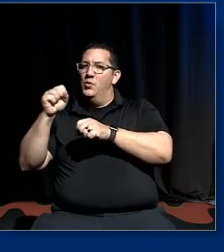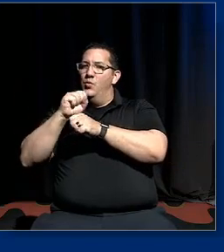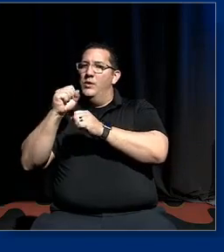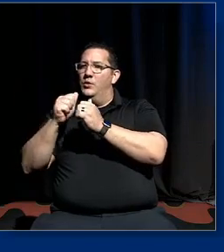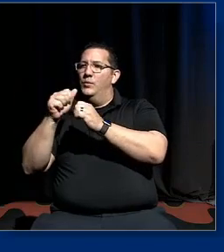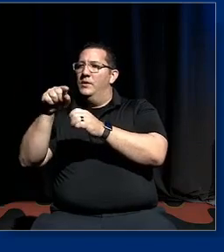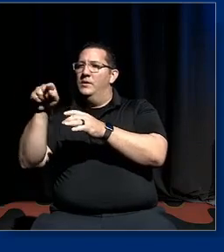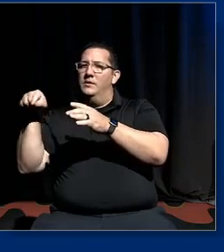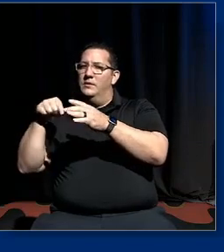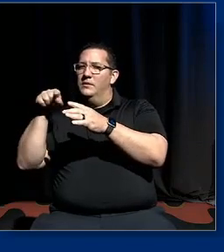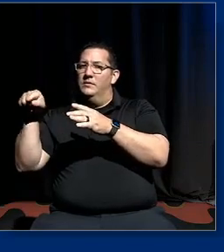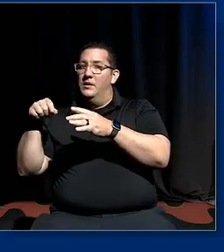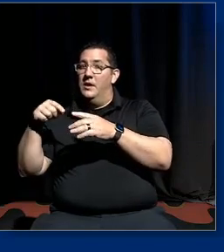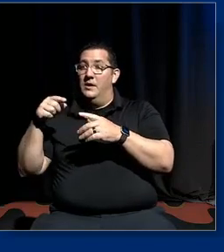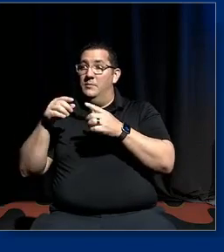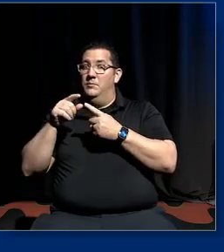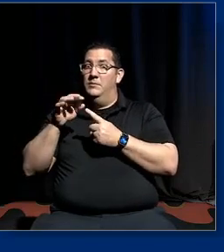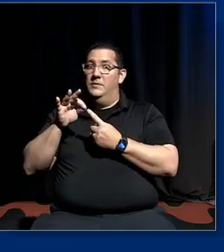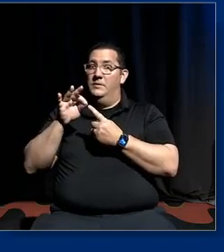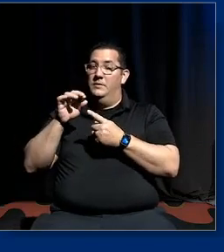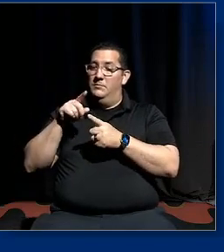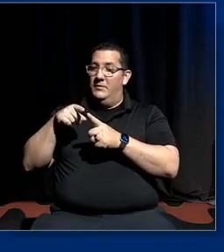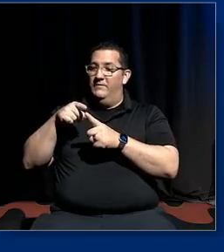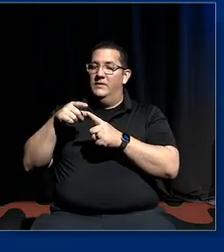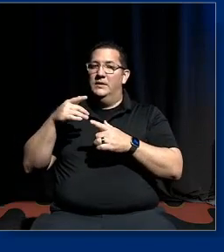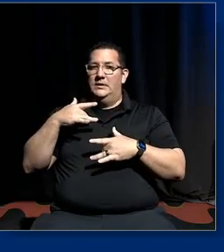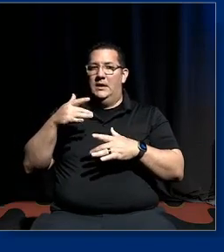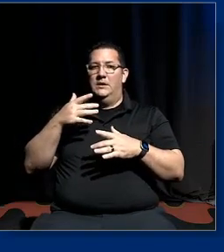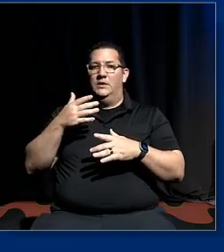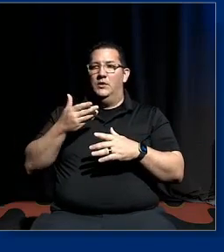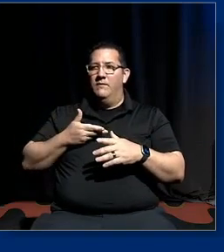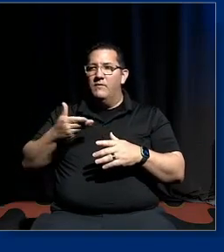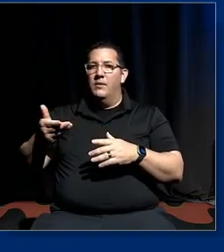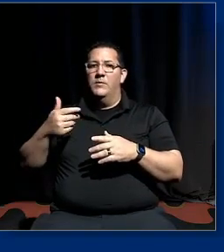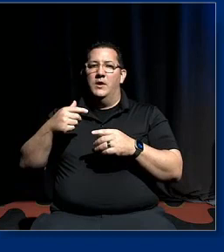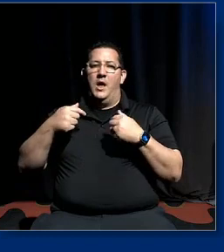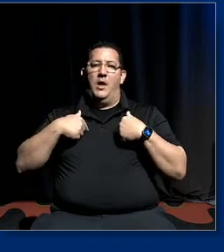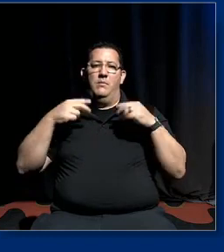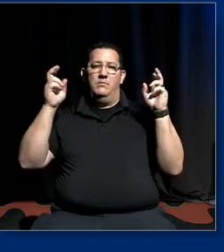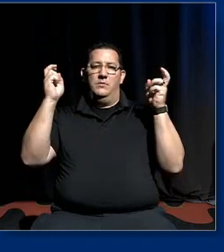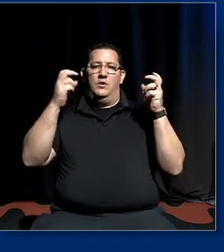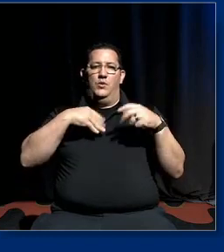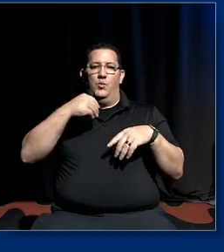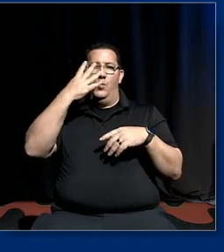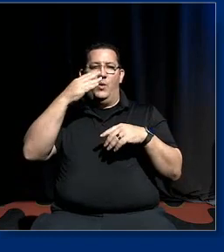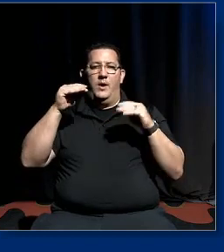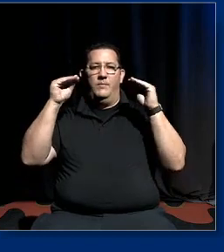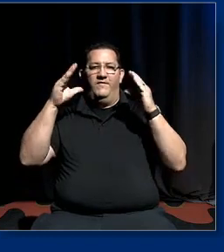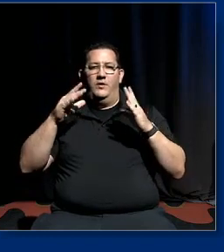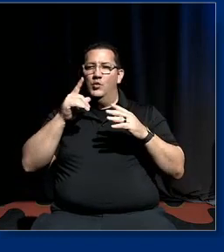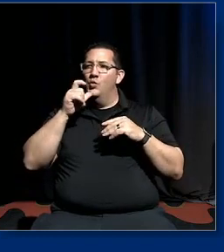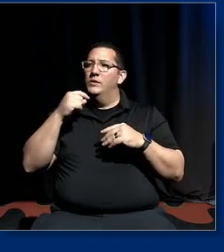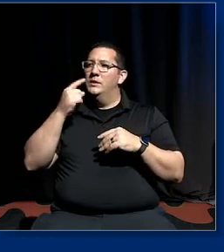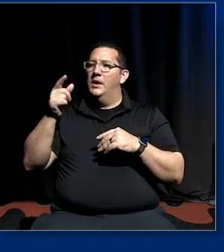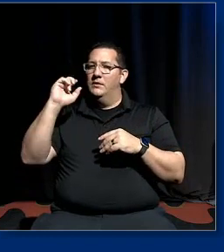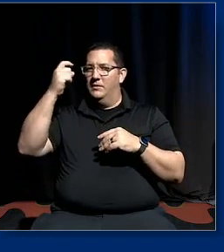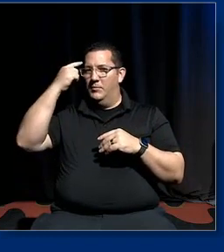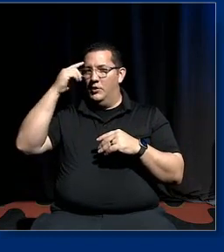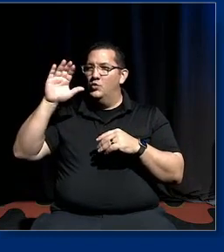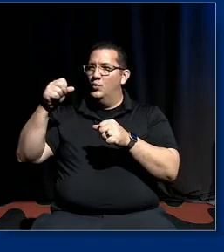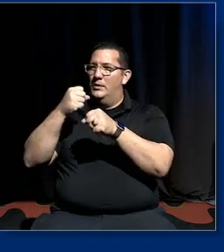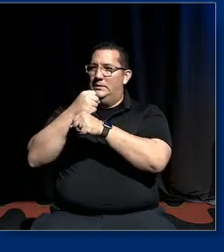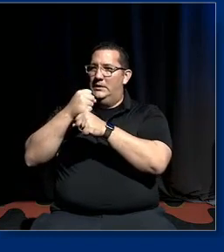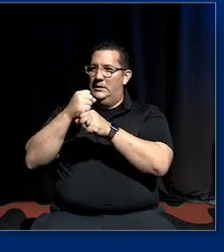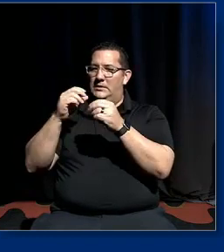specifically brought in to be the the white professor who tells the government that their statistics